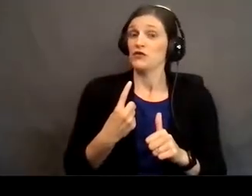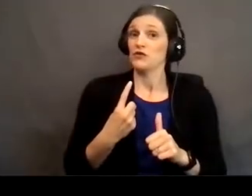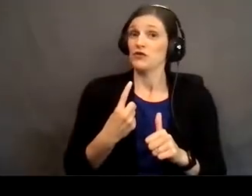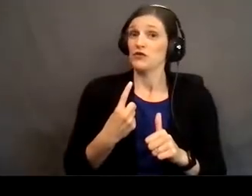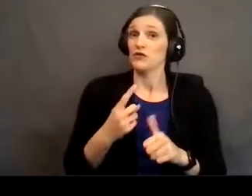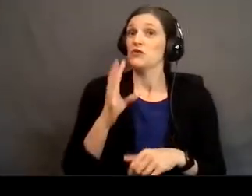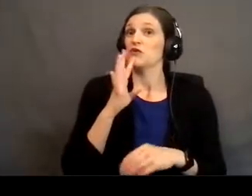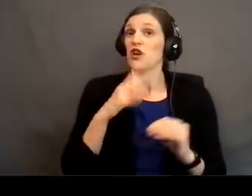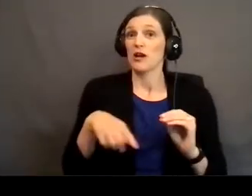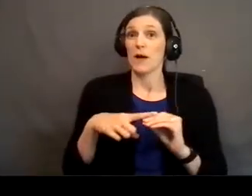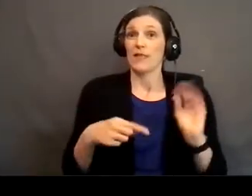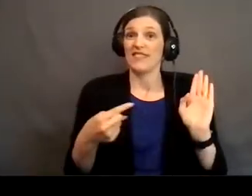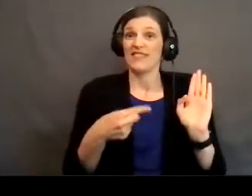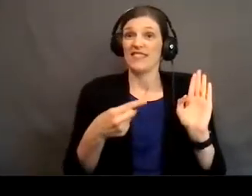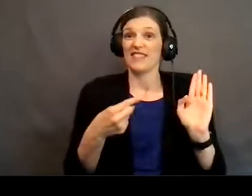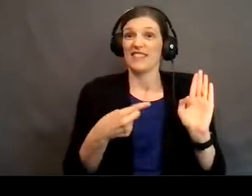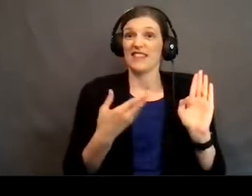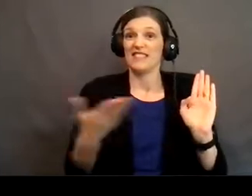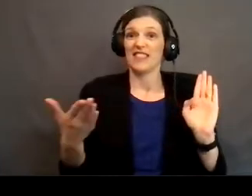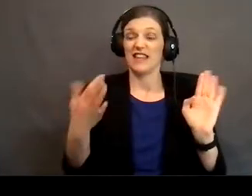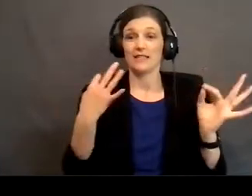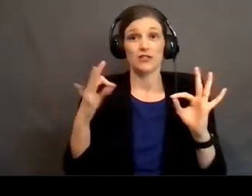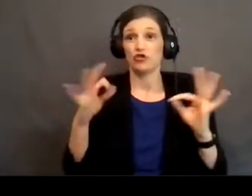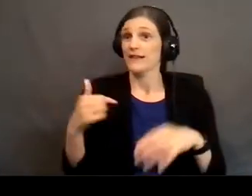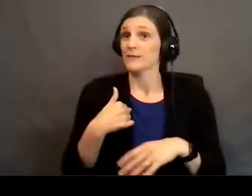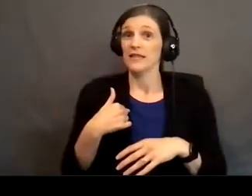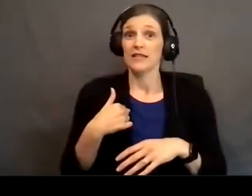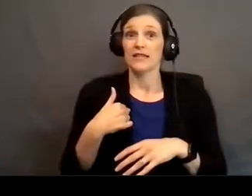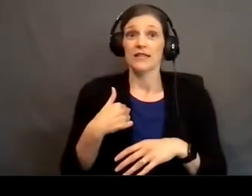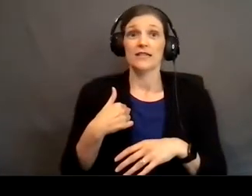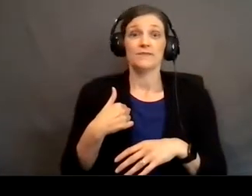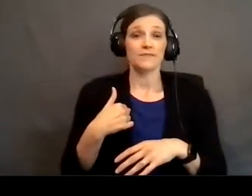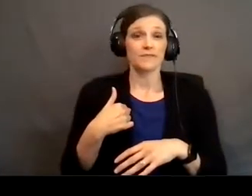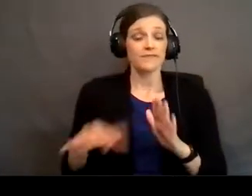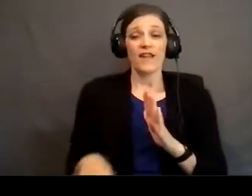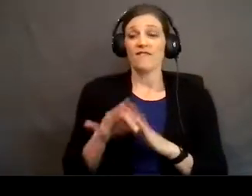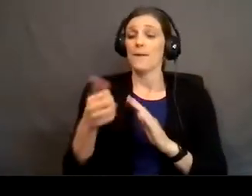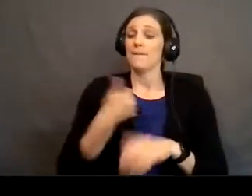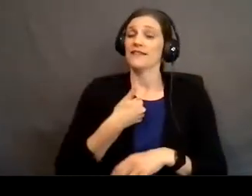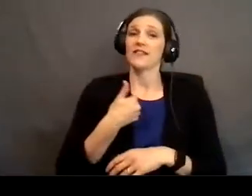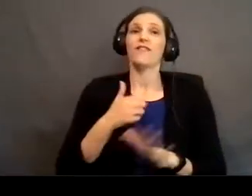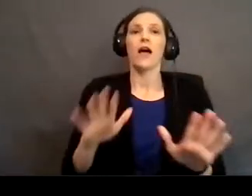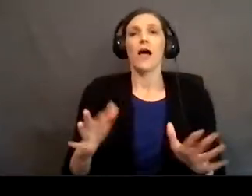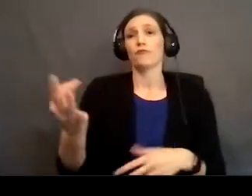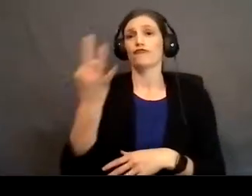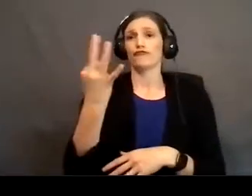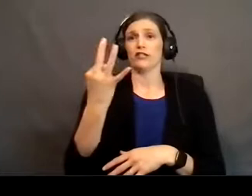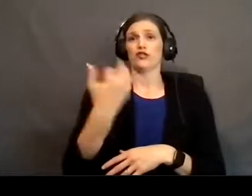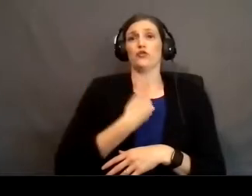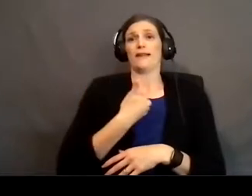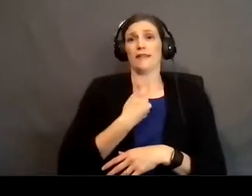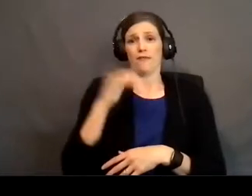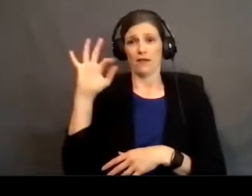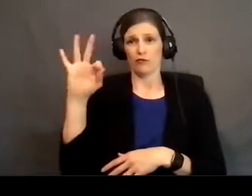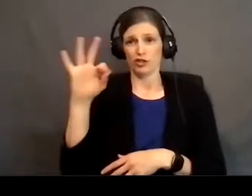to talk about how this thing distracts me. Okay? I find myself, I'm not, I'm preaching as much to myself this morning